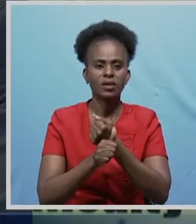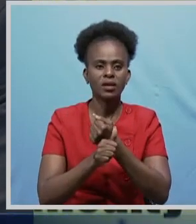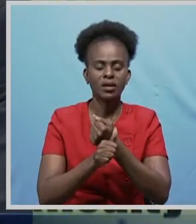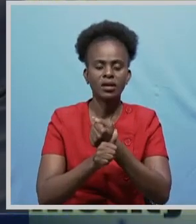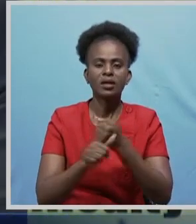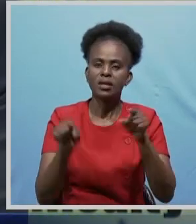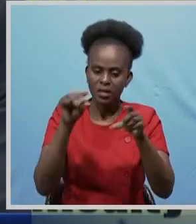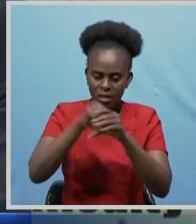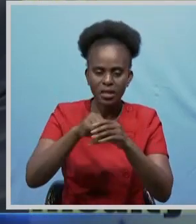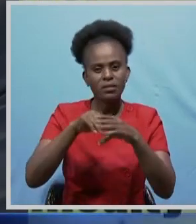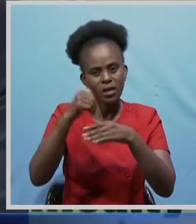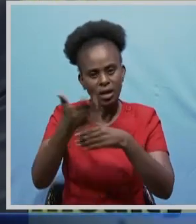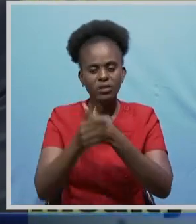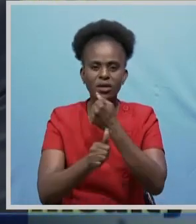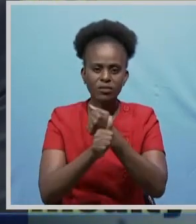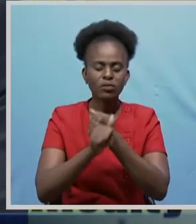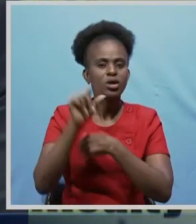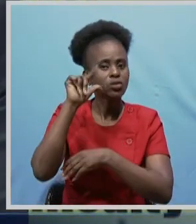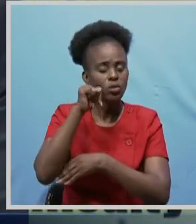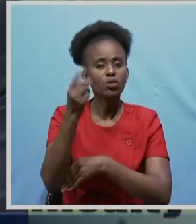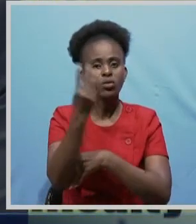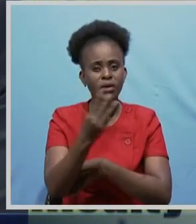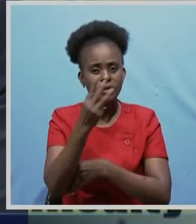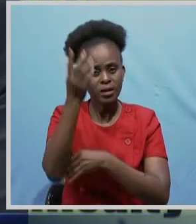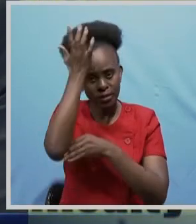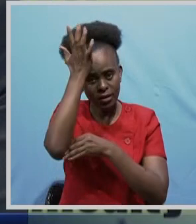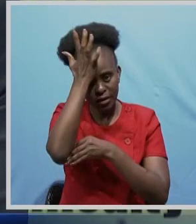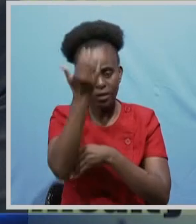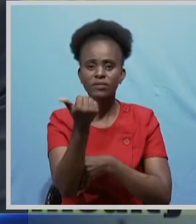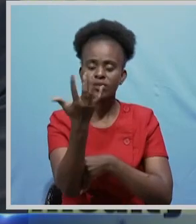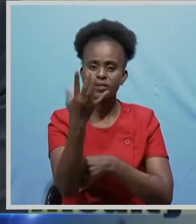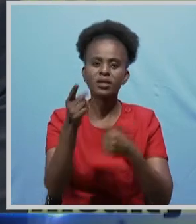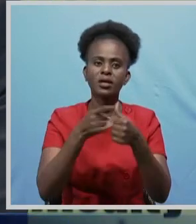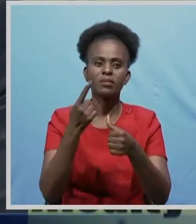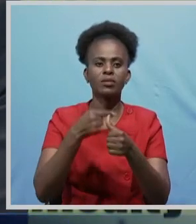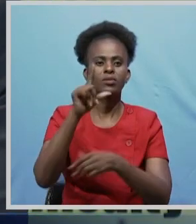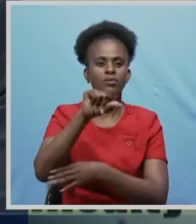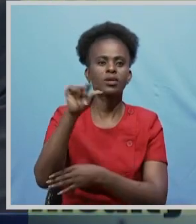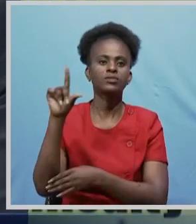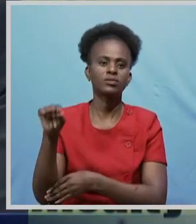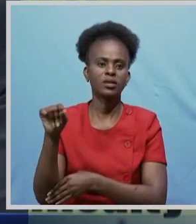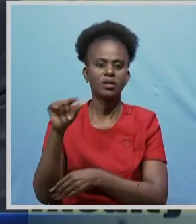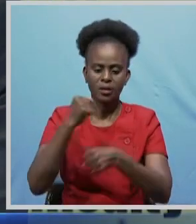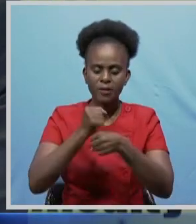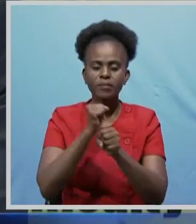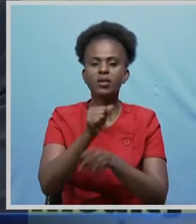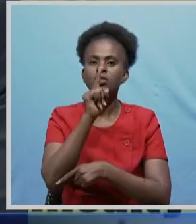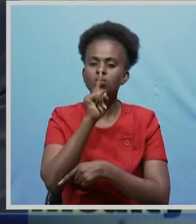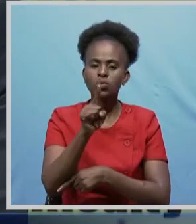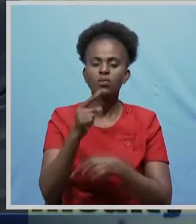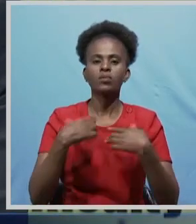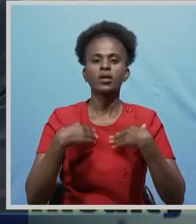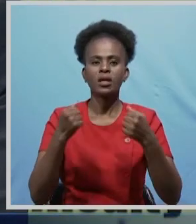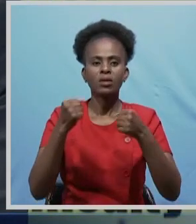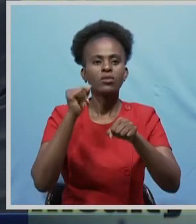out of Kafue tomorrow, Wednesday, 15 April 2020 to ensure that health